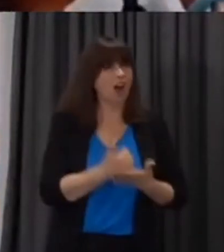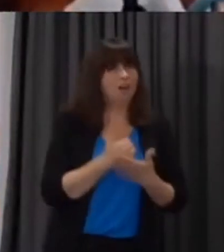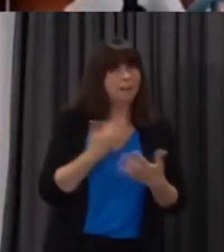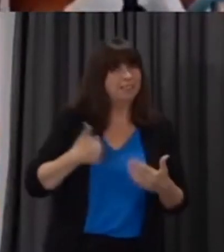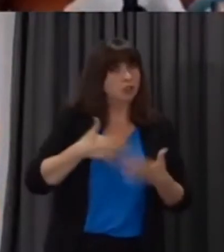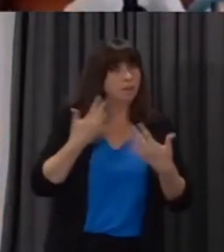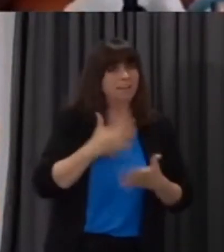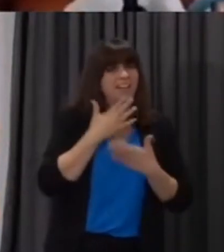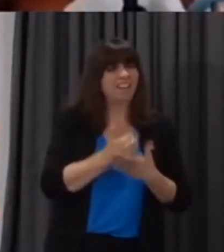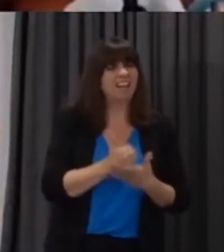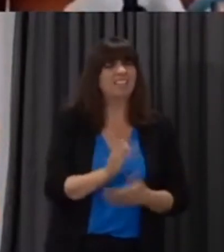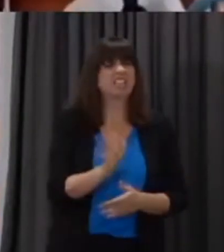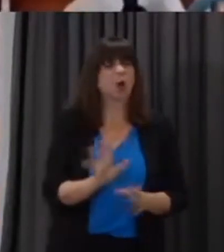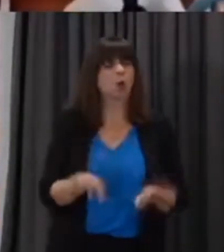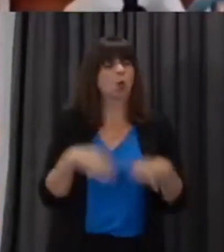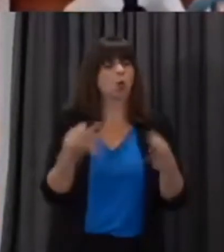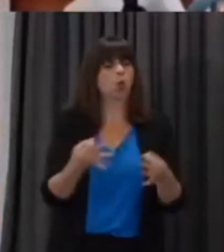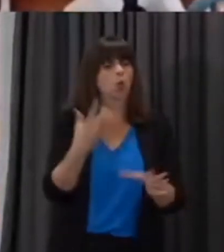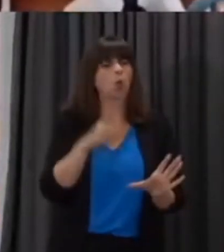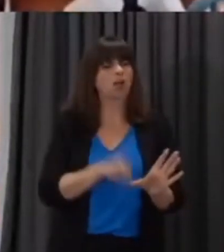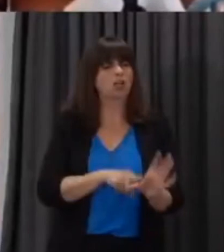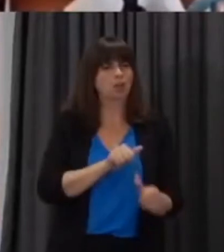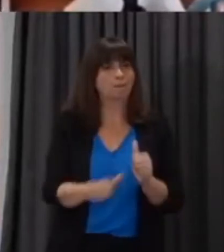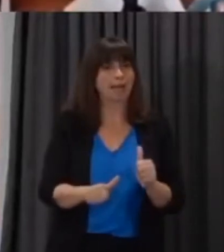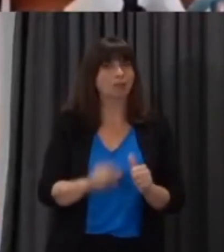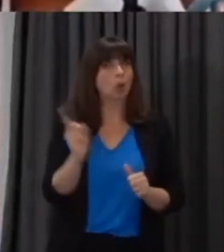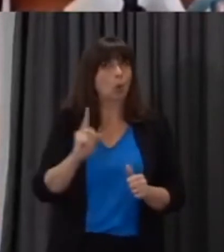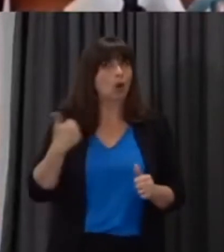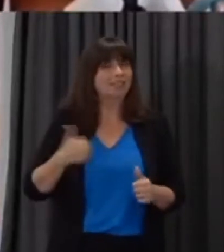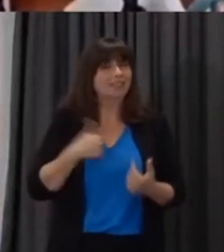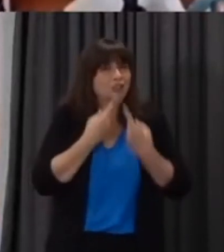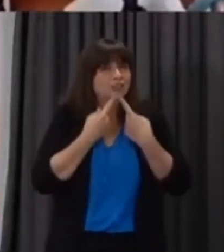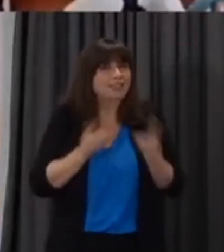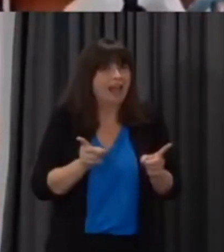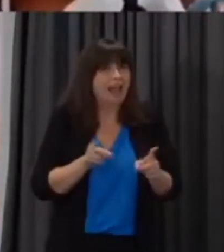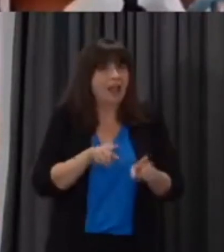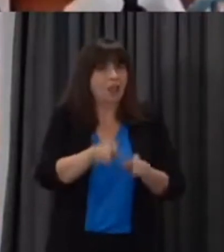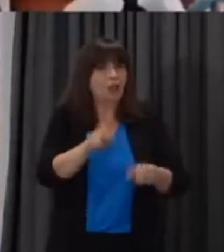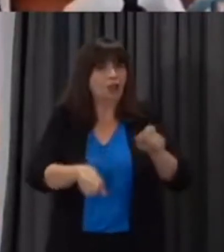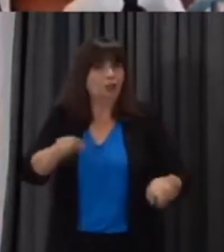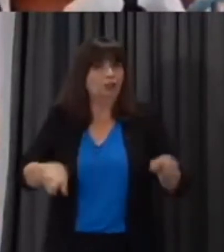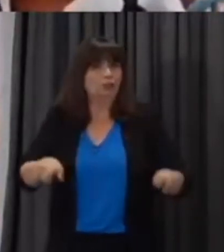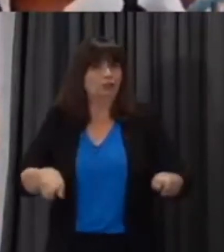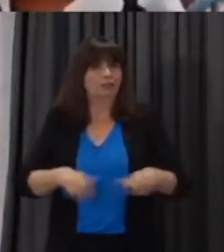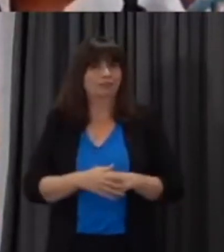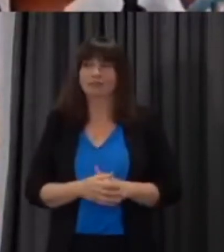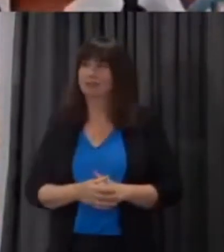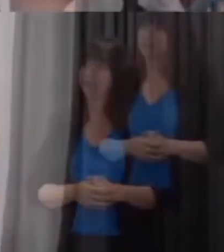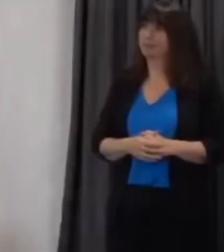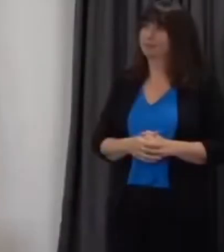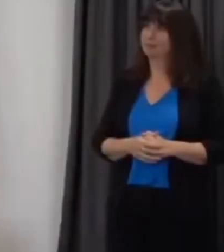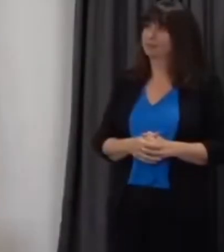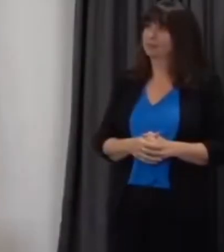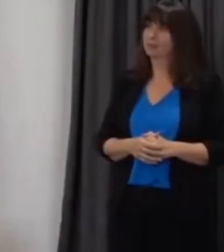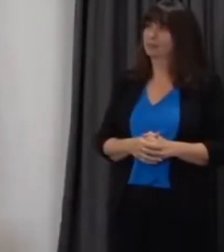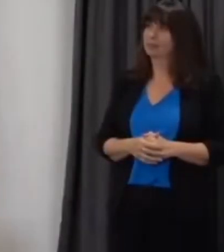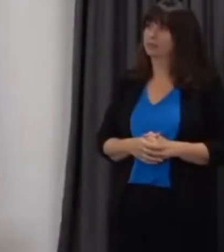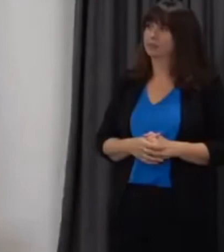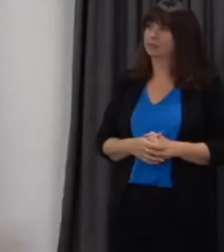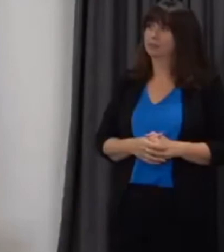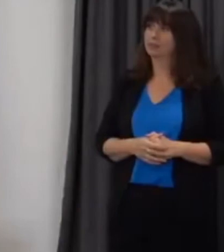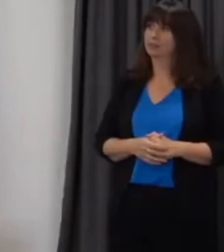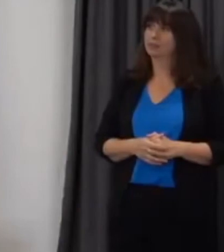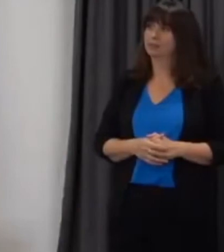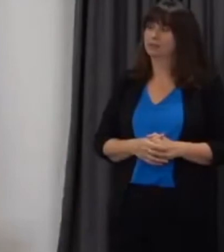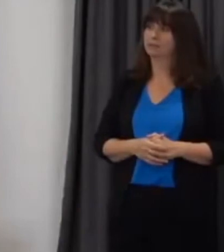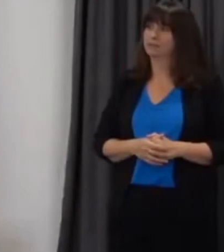to maybe take a year out and return when conditions and teaching are likely to be safer and higher quality uh well well